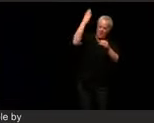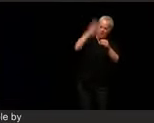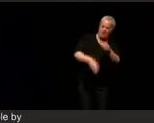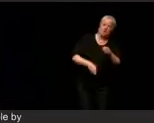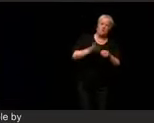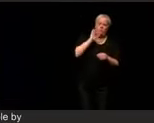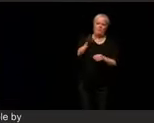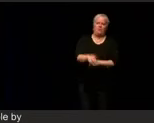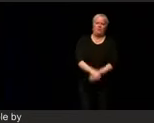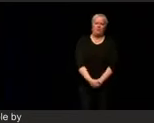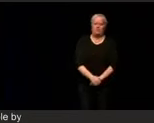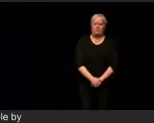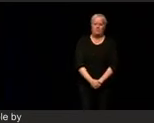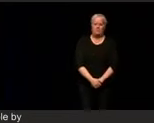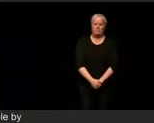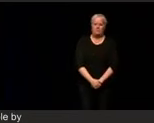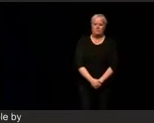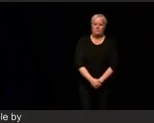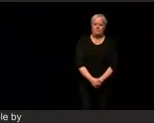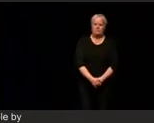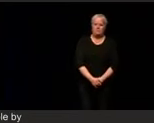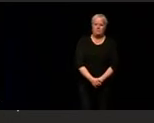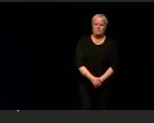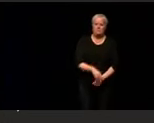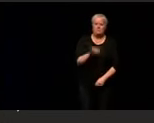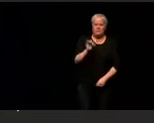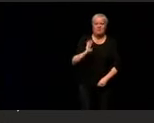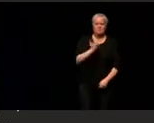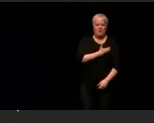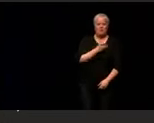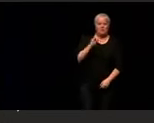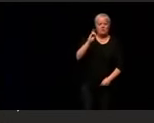for all. That's what the Democratic Party